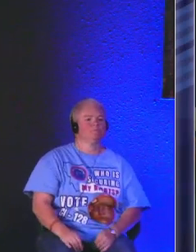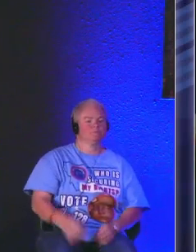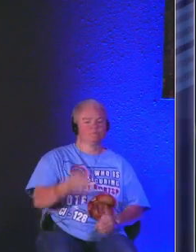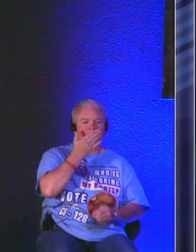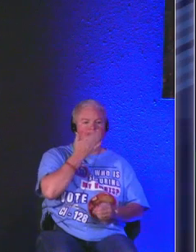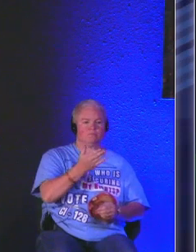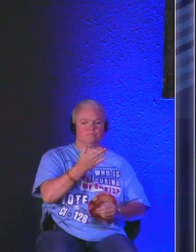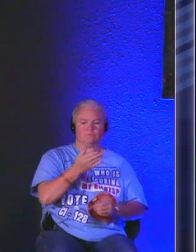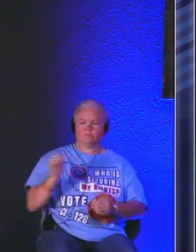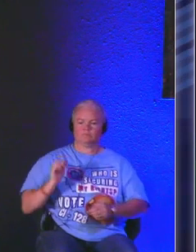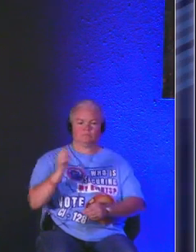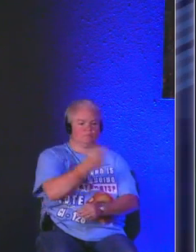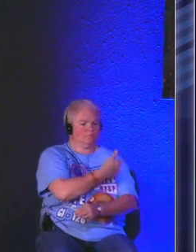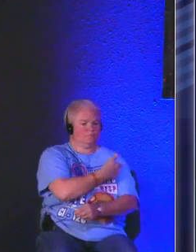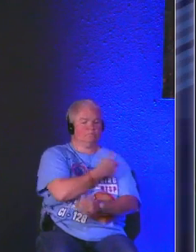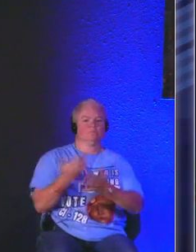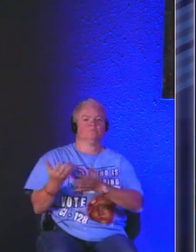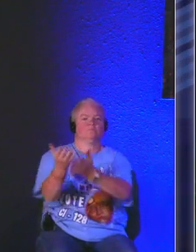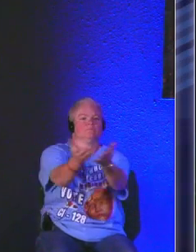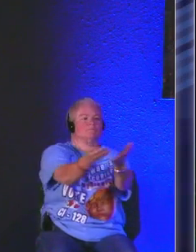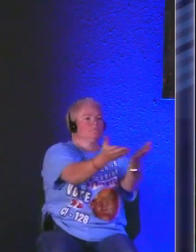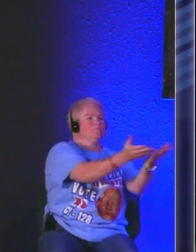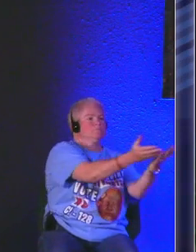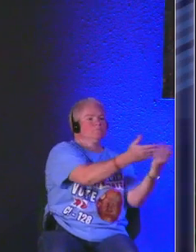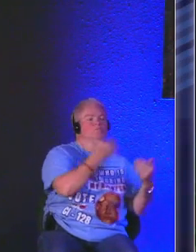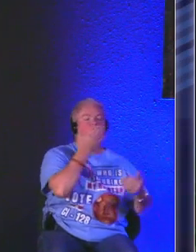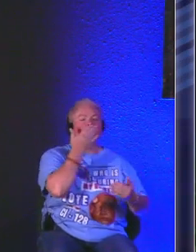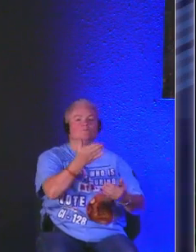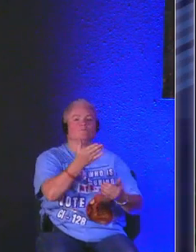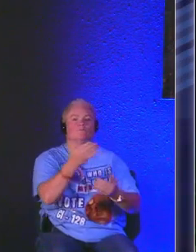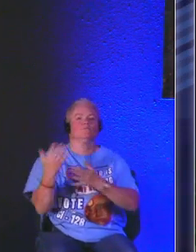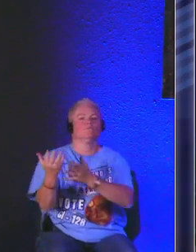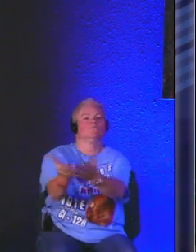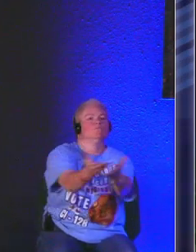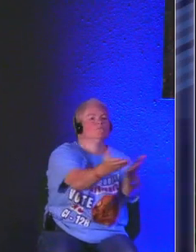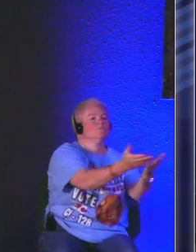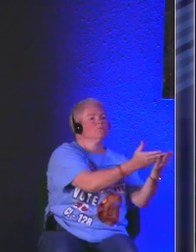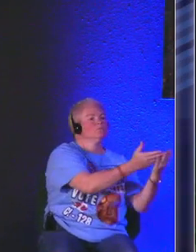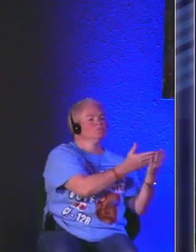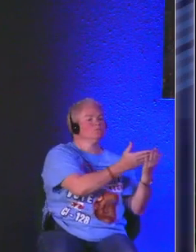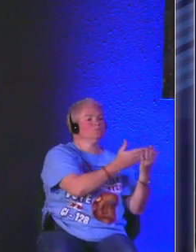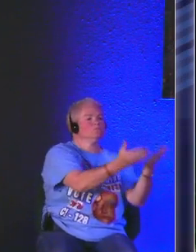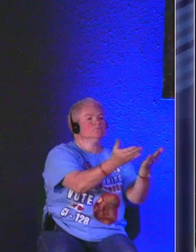thank you everyone um you're welcome